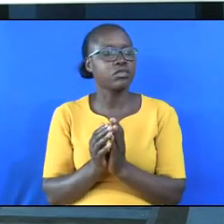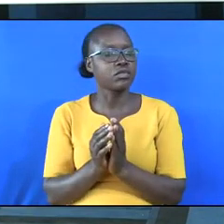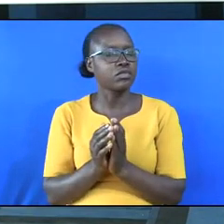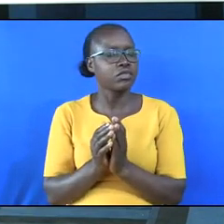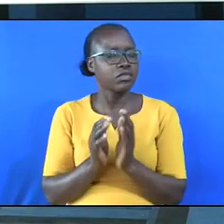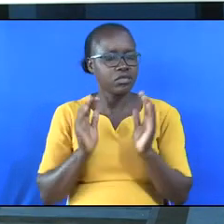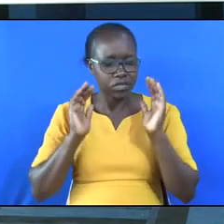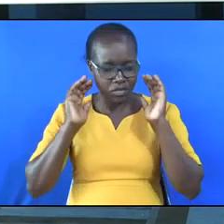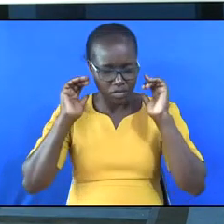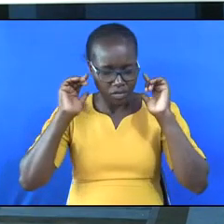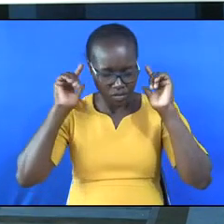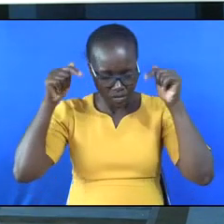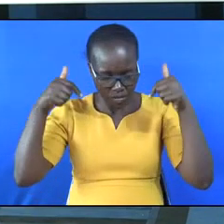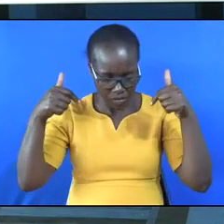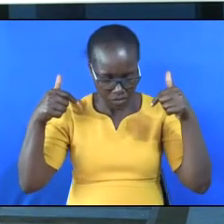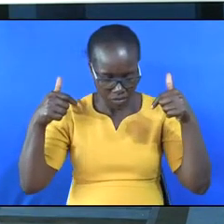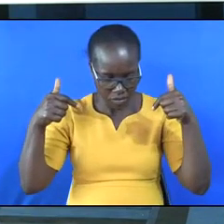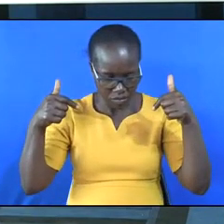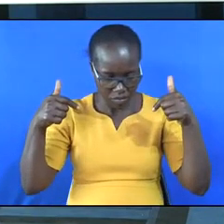an old rugged sheep